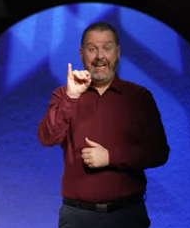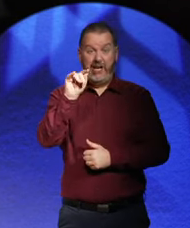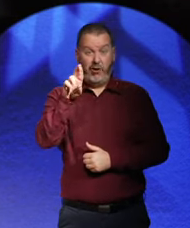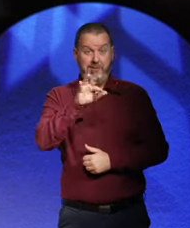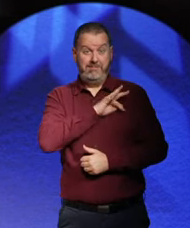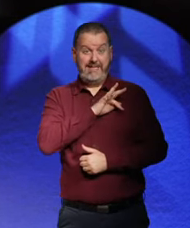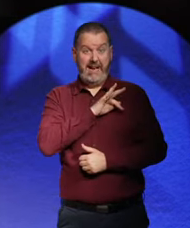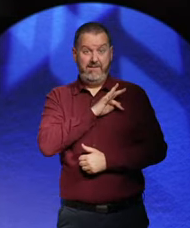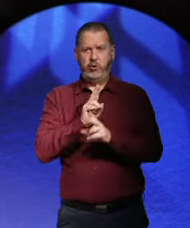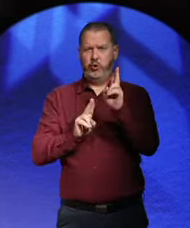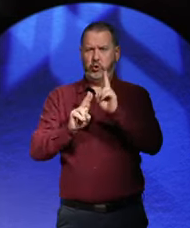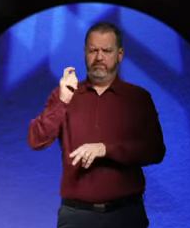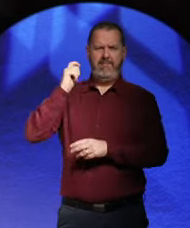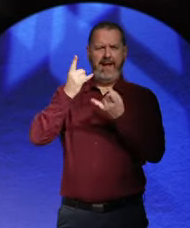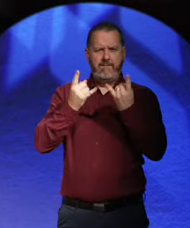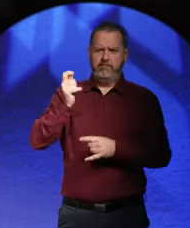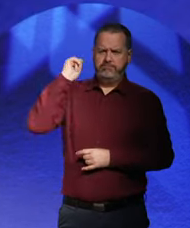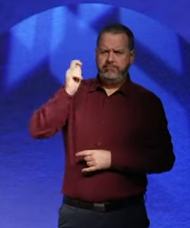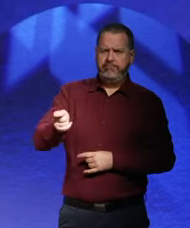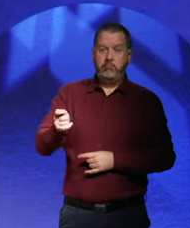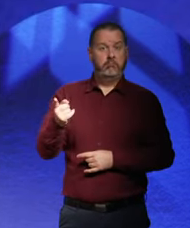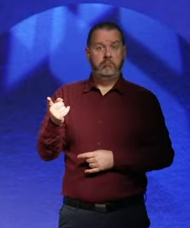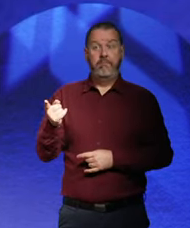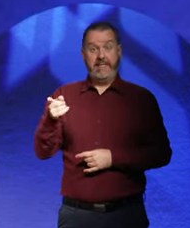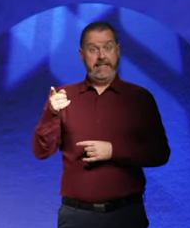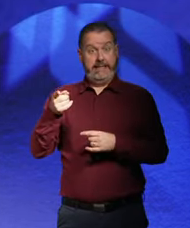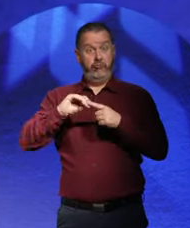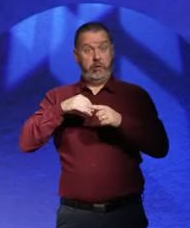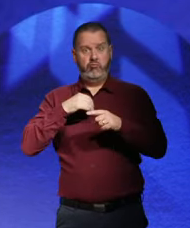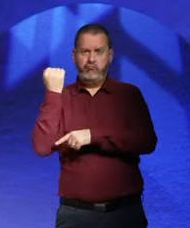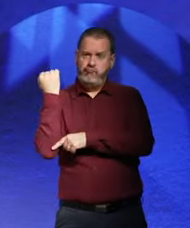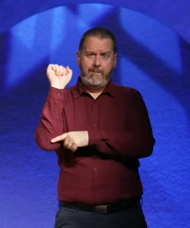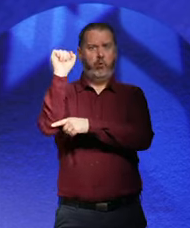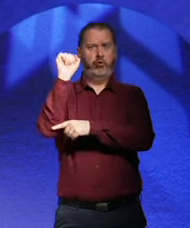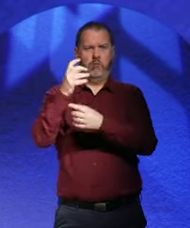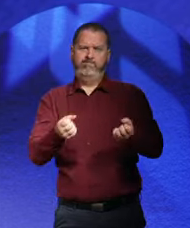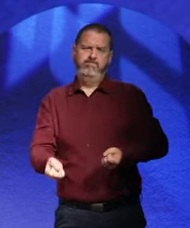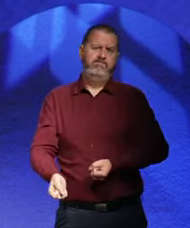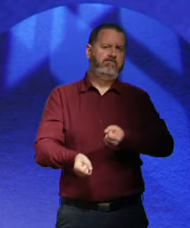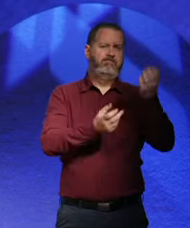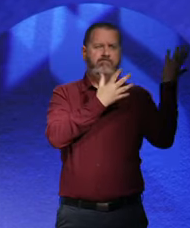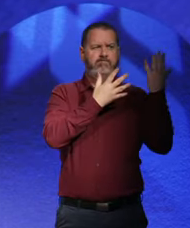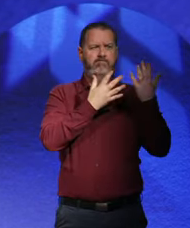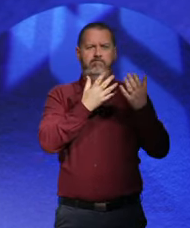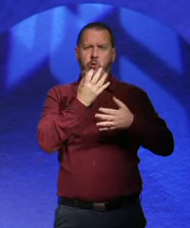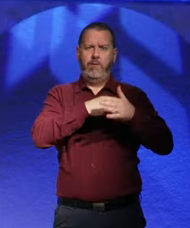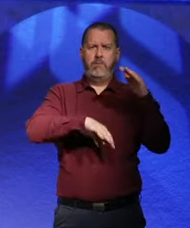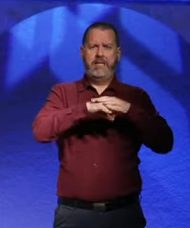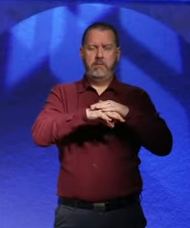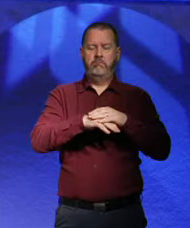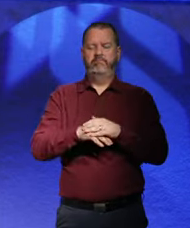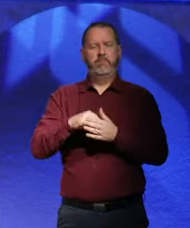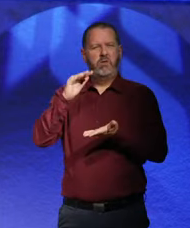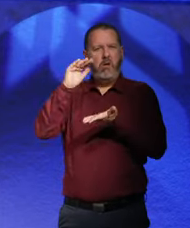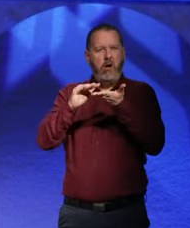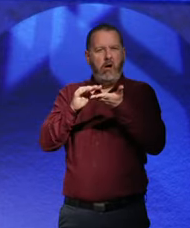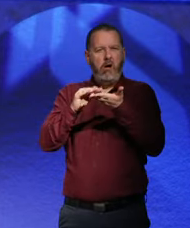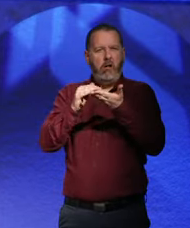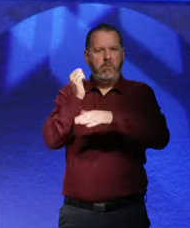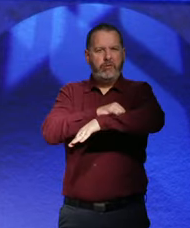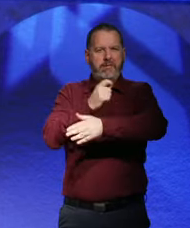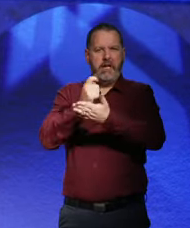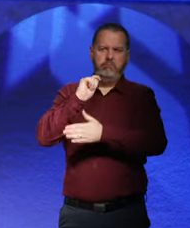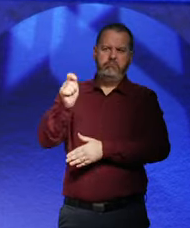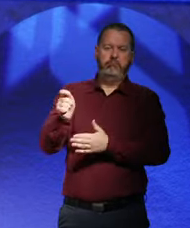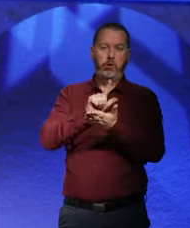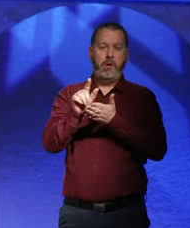him, didn't he? tried to overthrow the state. He ended up serving about 12 months in prison. Well, let's go back to